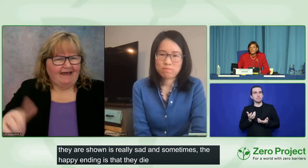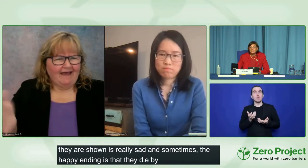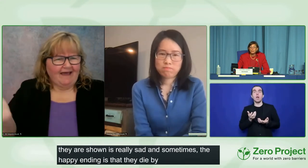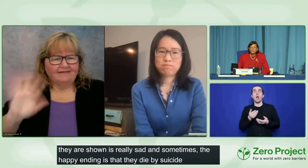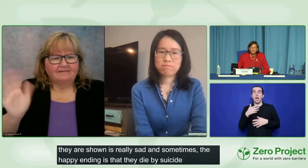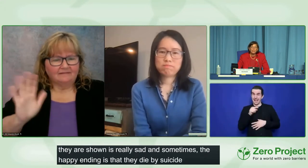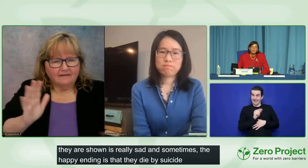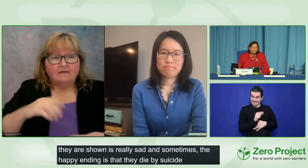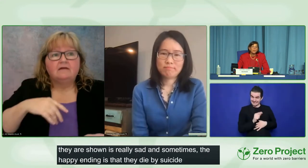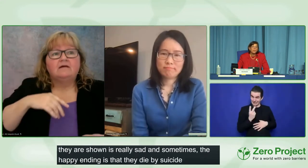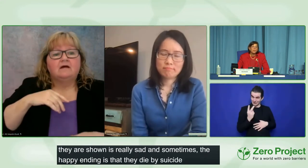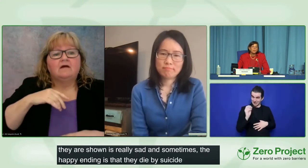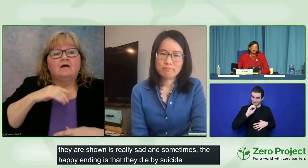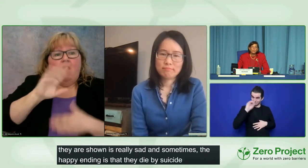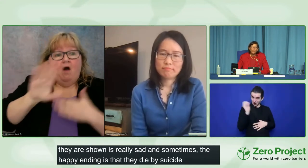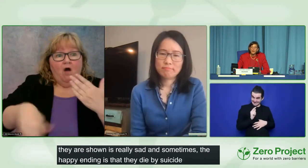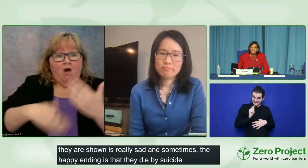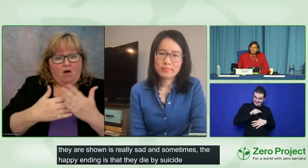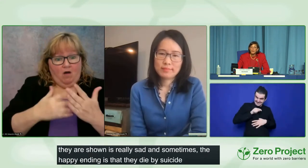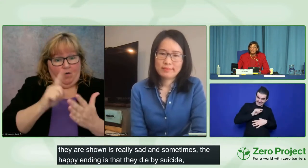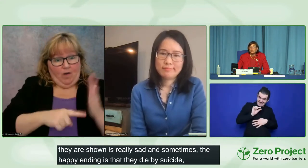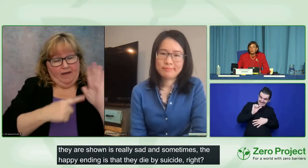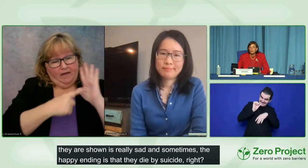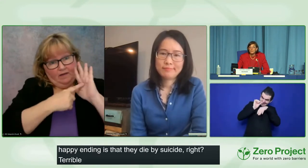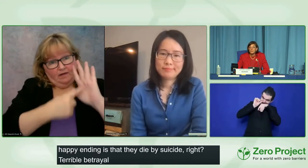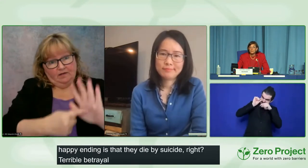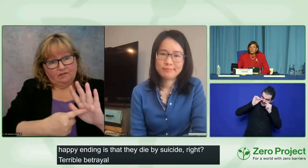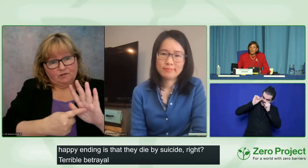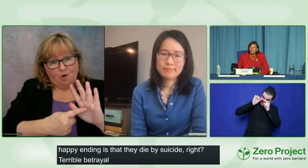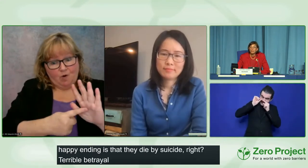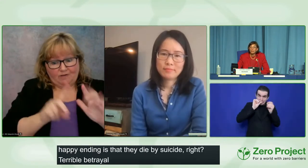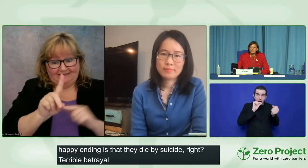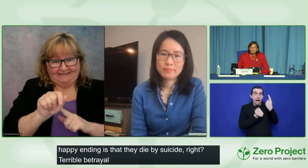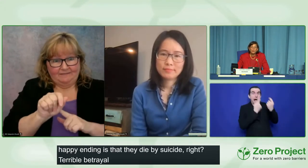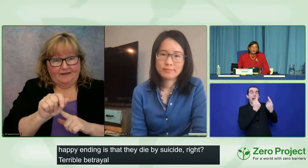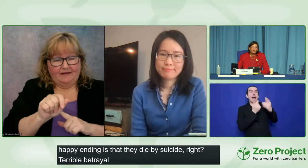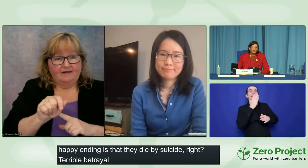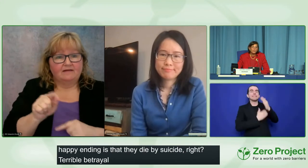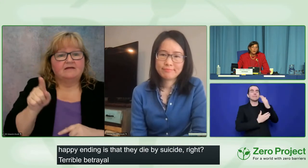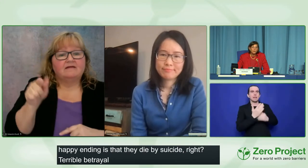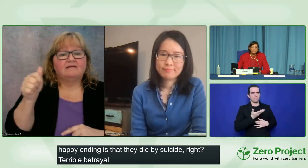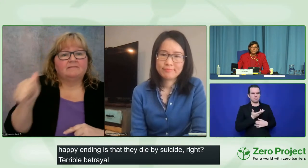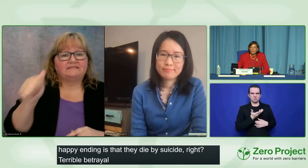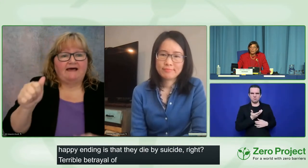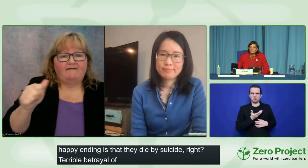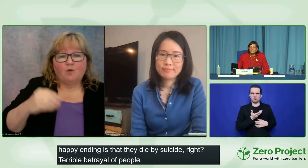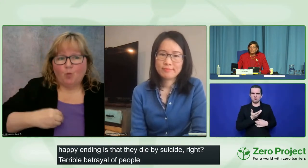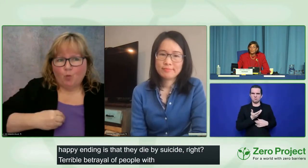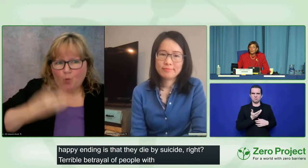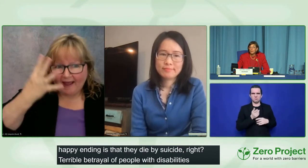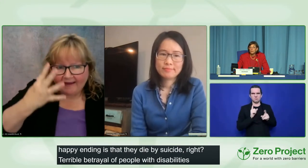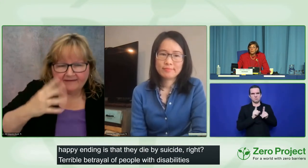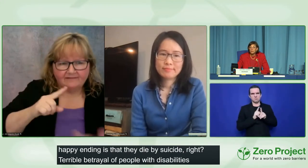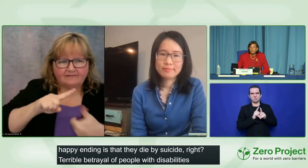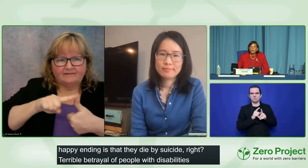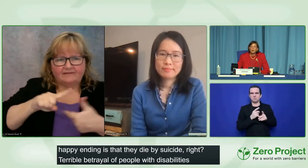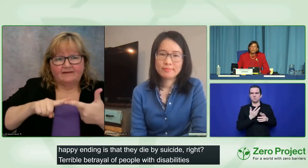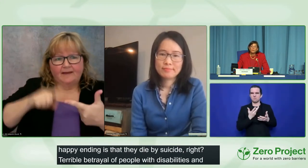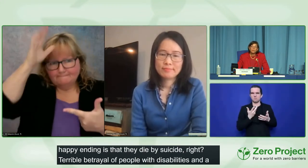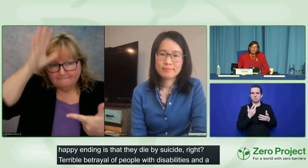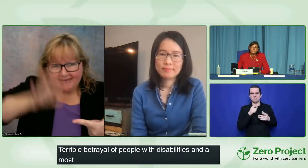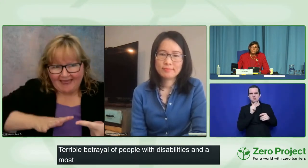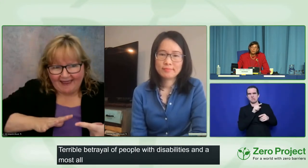portrayal of disability is of white men who are cisgender. Almost no portrayal of females.